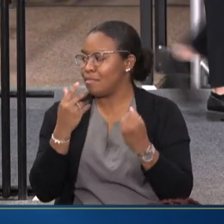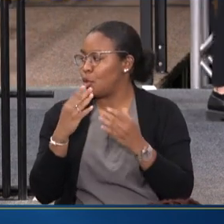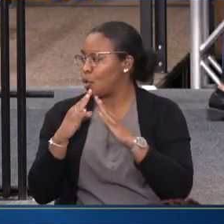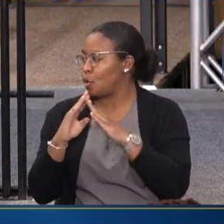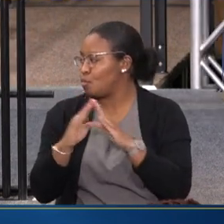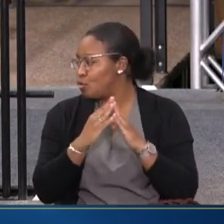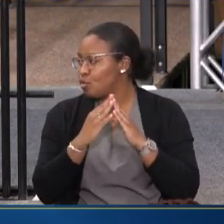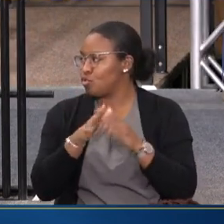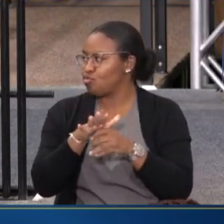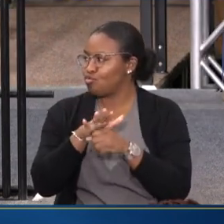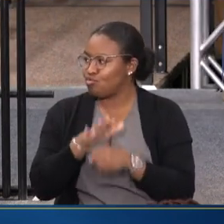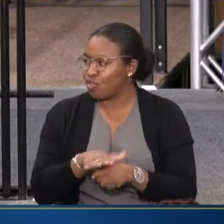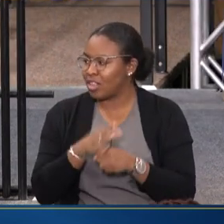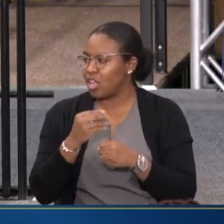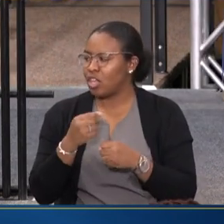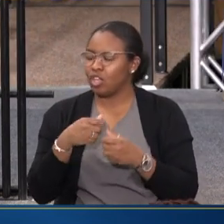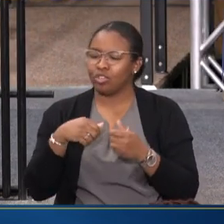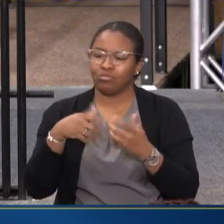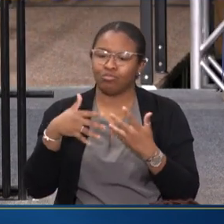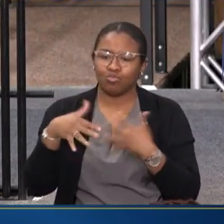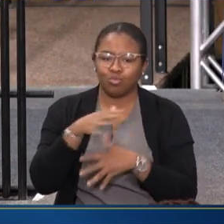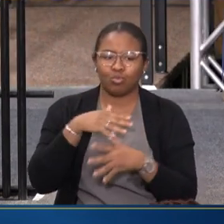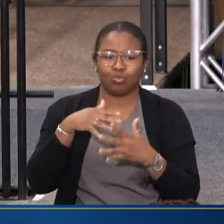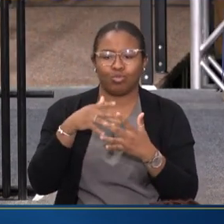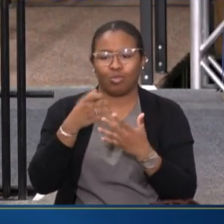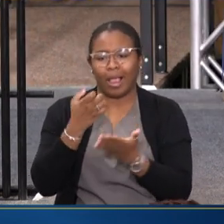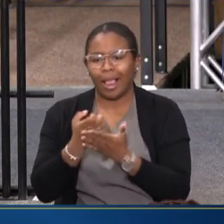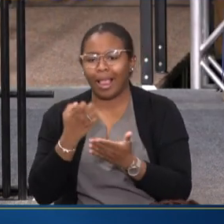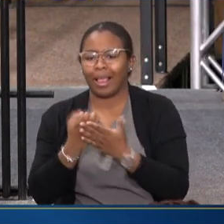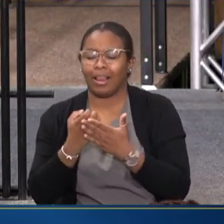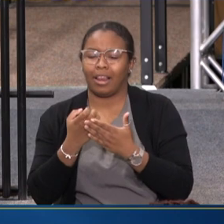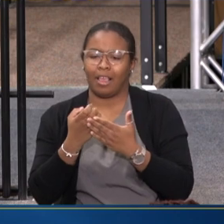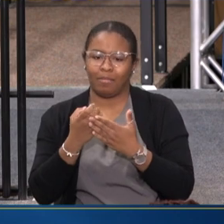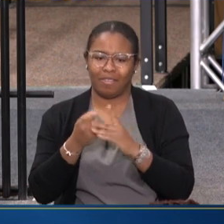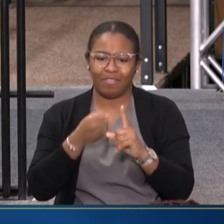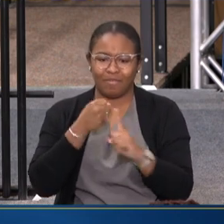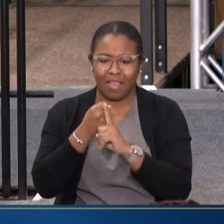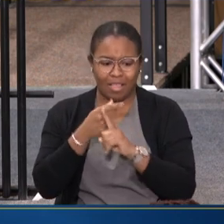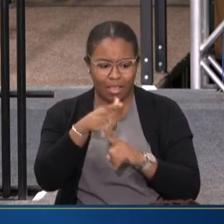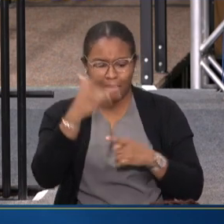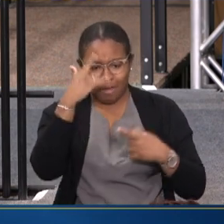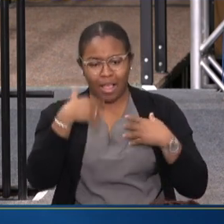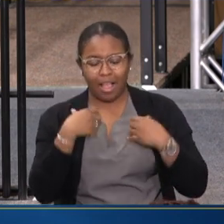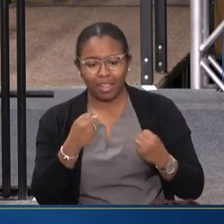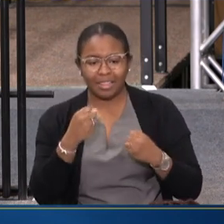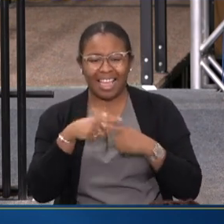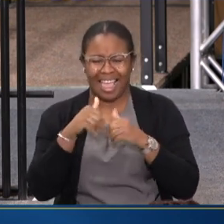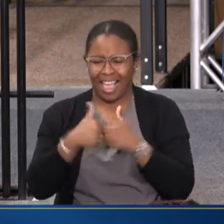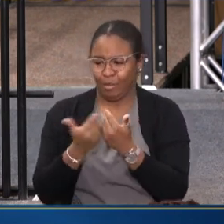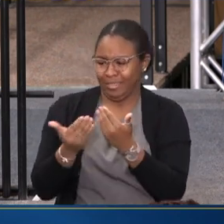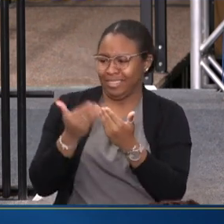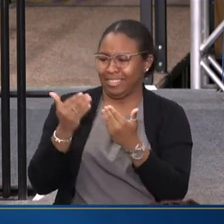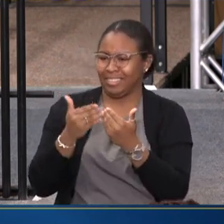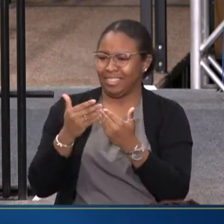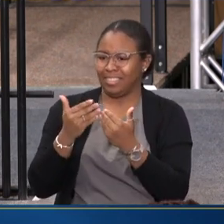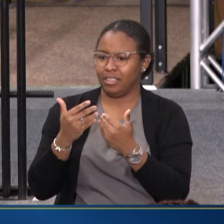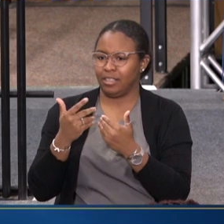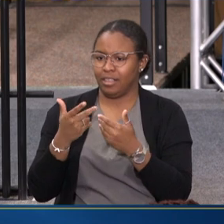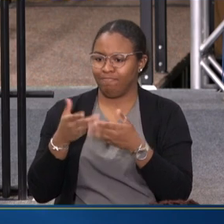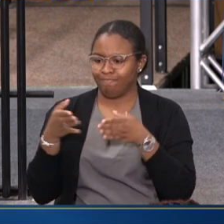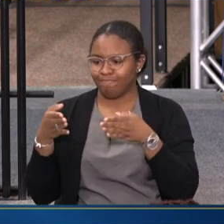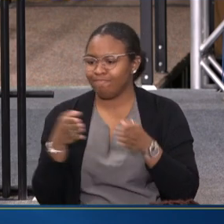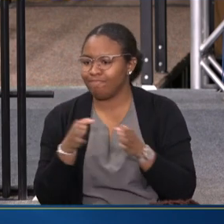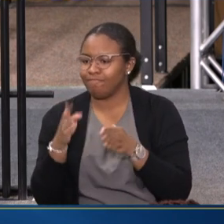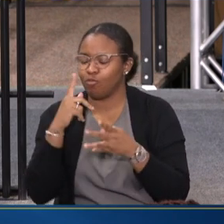STRESSORS AND SOCIAL AND ECONOMIC FACTORS THAT INFLUENCE THE PREVALENCE OF MENTAL HEALTH CONDITIONS AND ALSO HOW EASY THE PATH TO RECOVERY